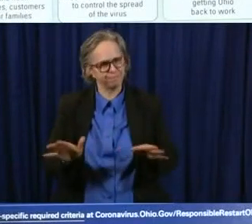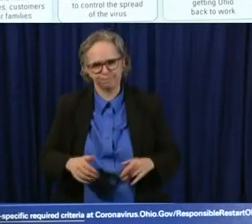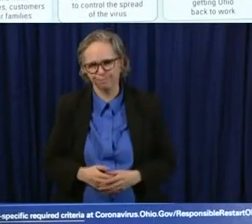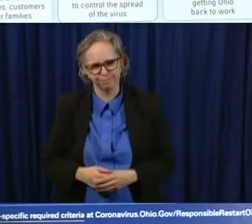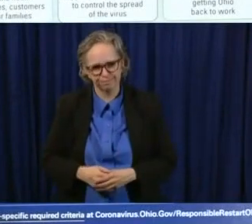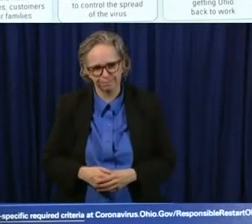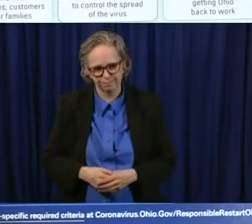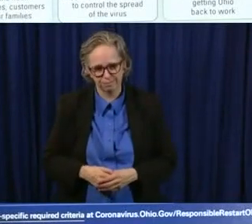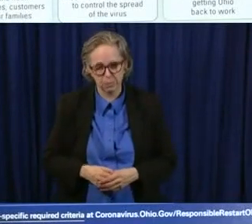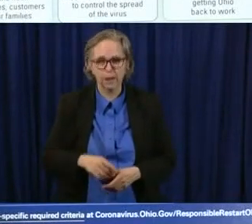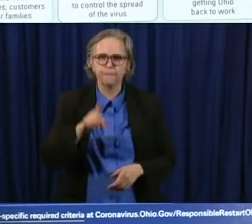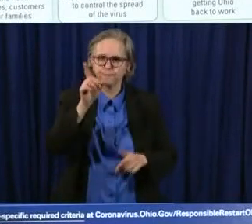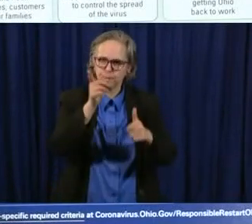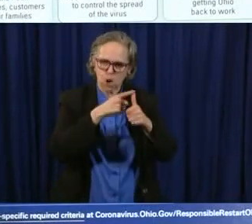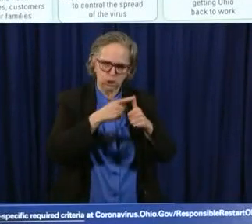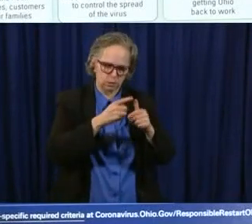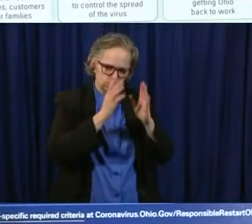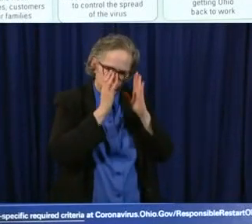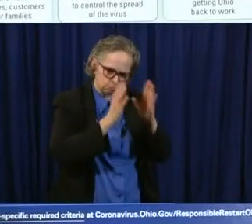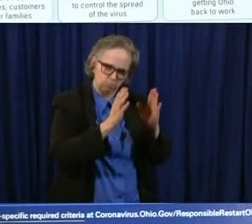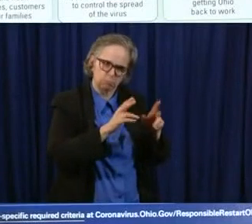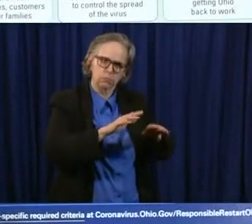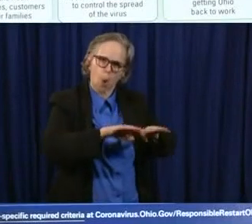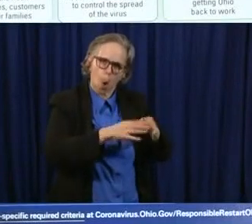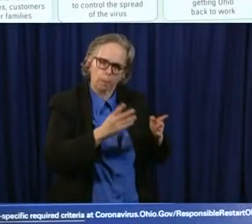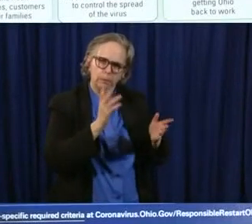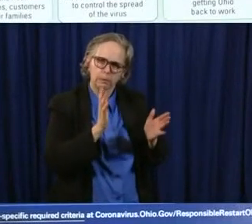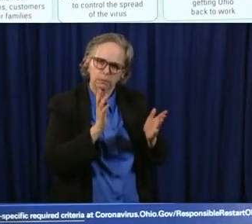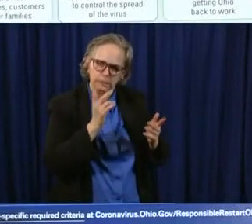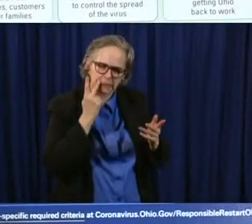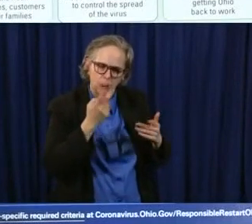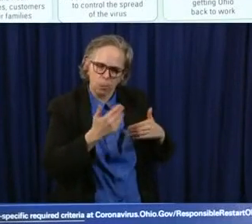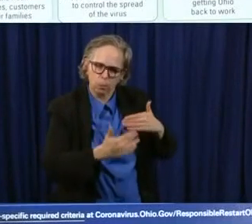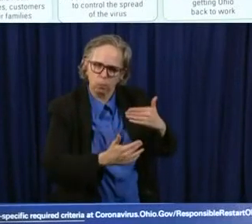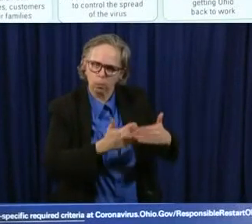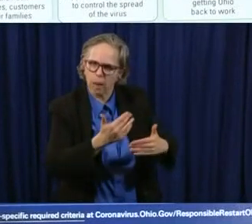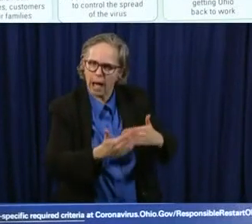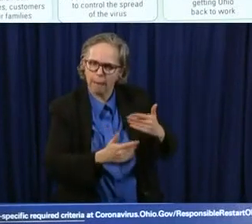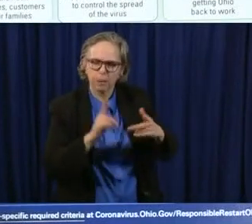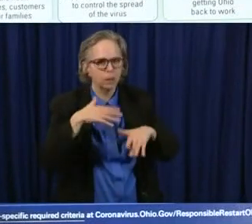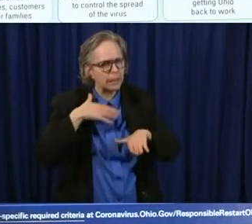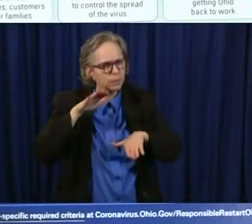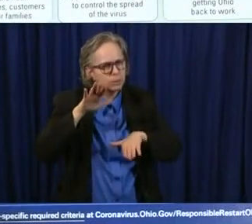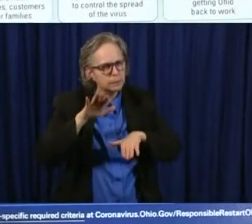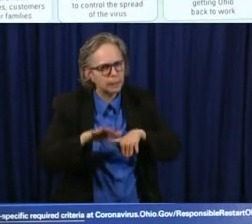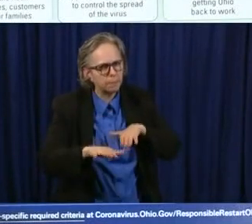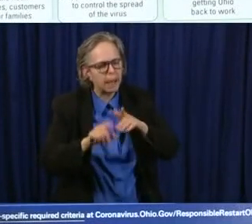this works and kind of take this one one one week at a time